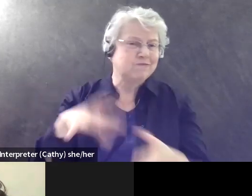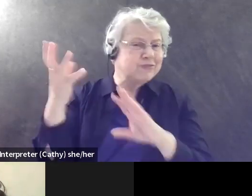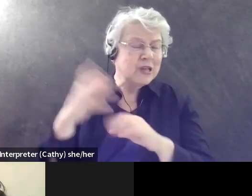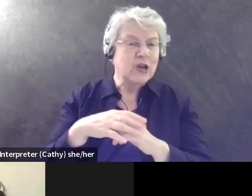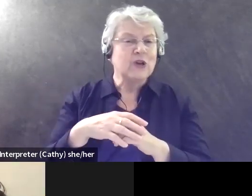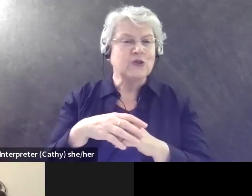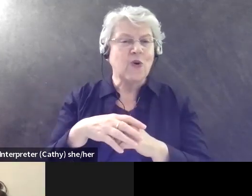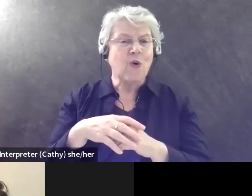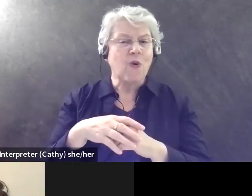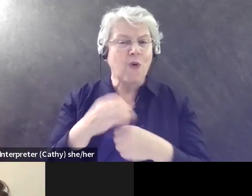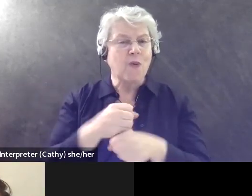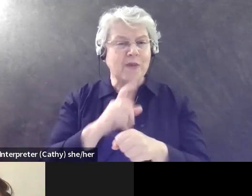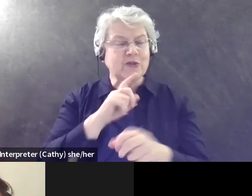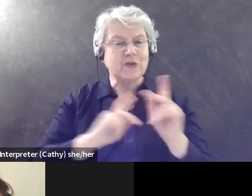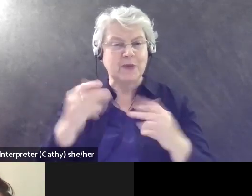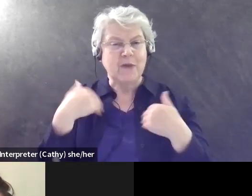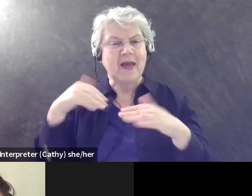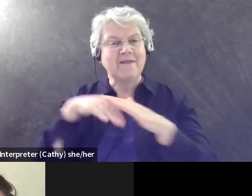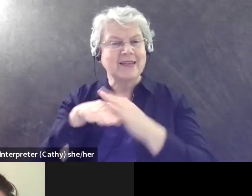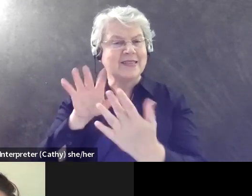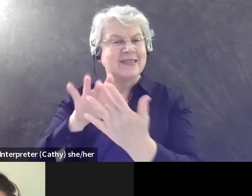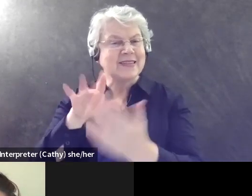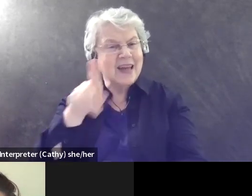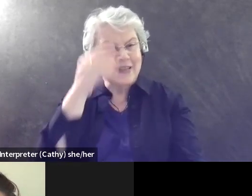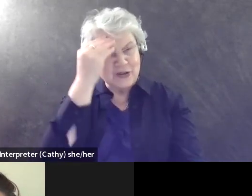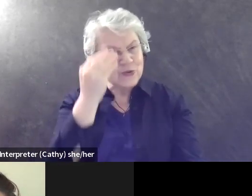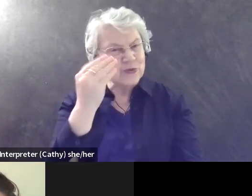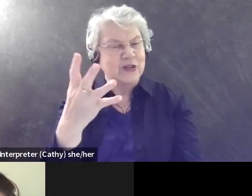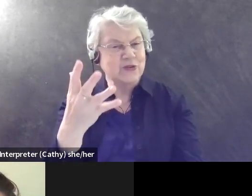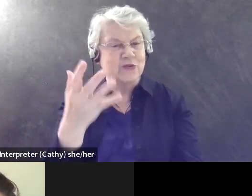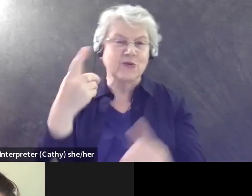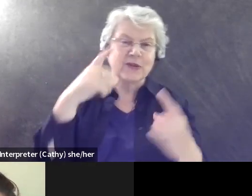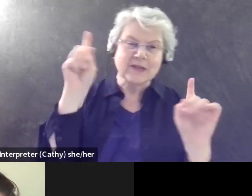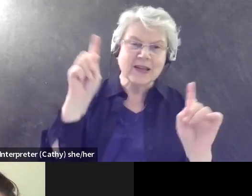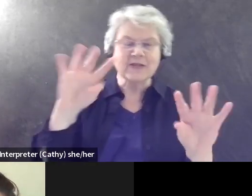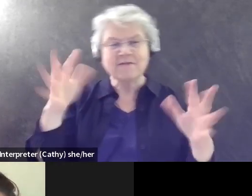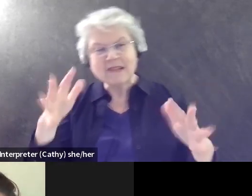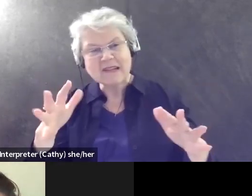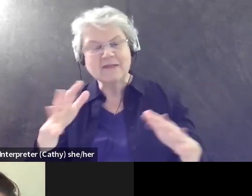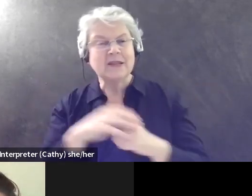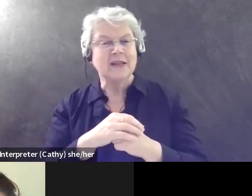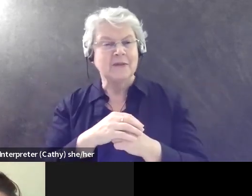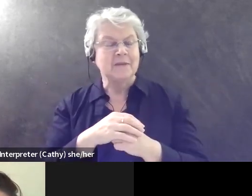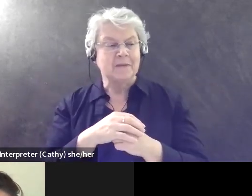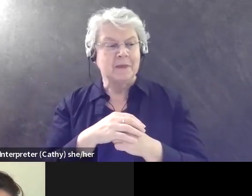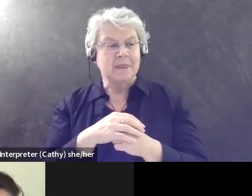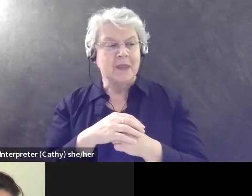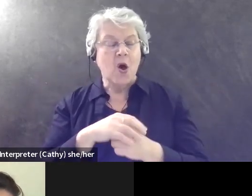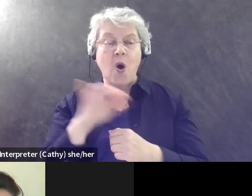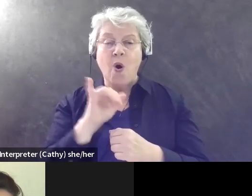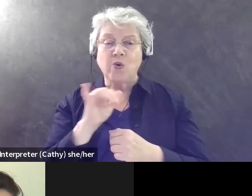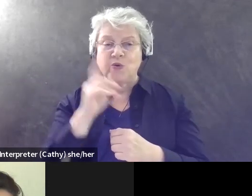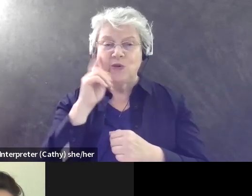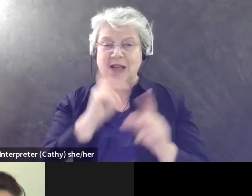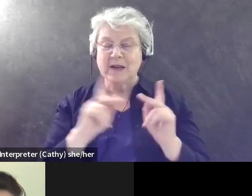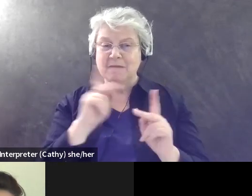that you're planning. The other thing that I believe people really need to put more thought into is